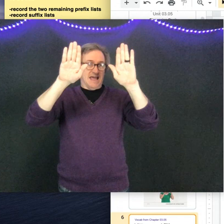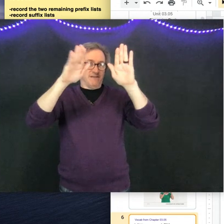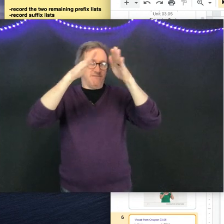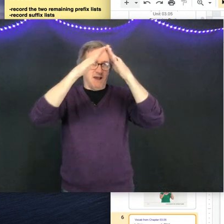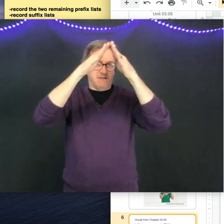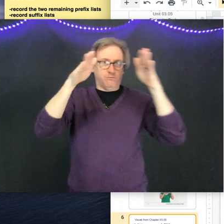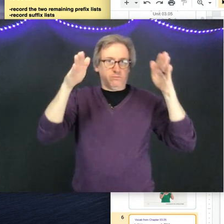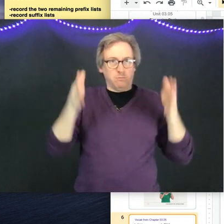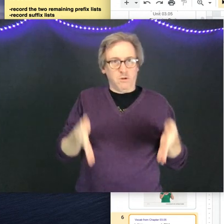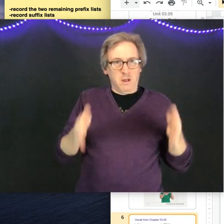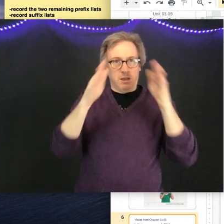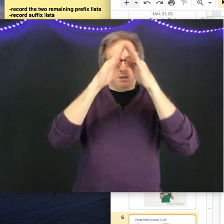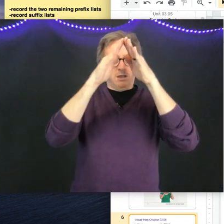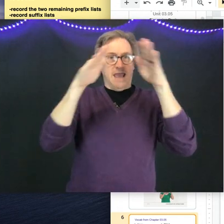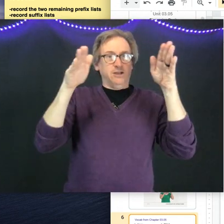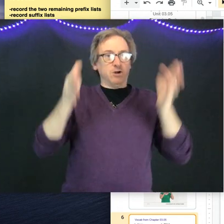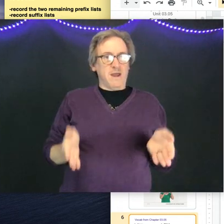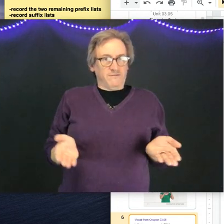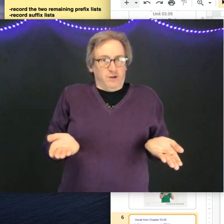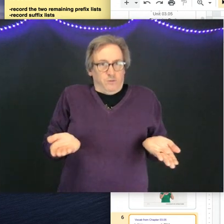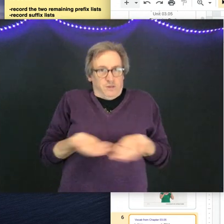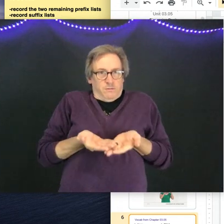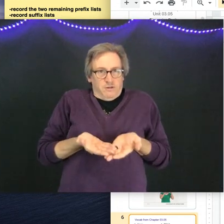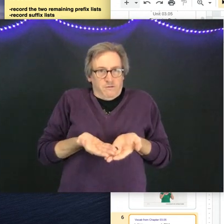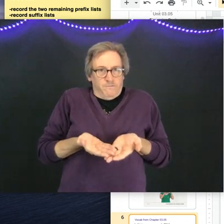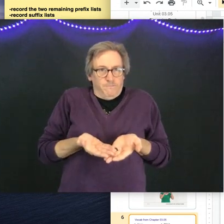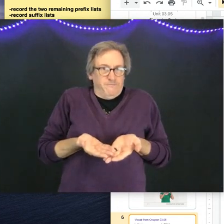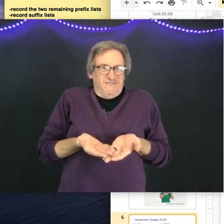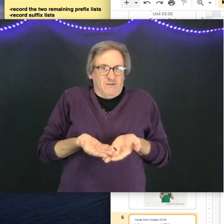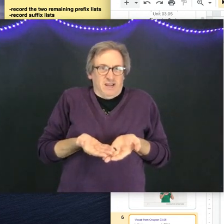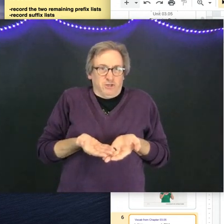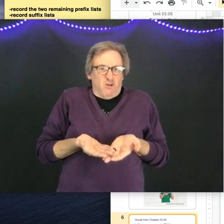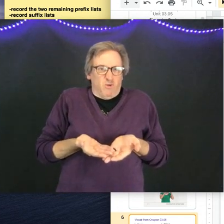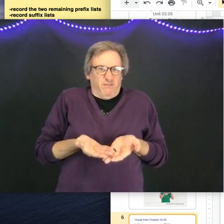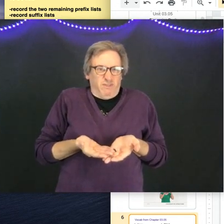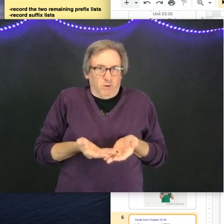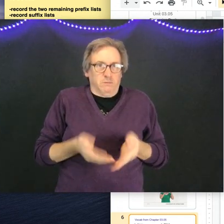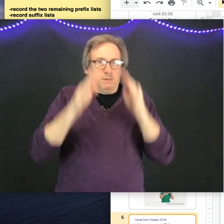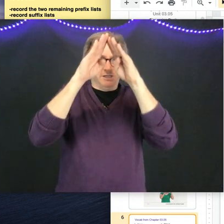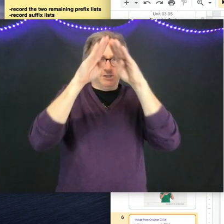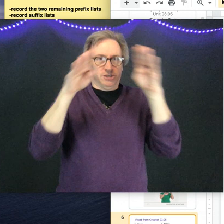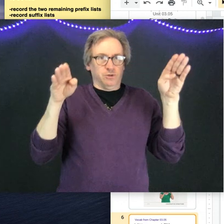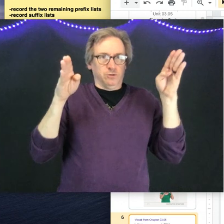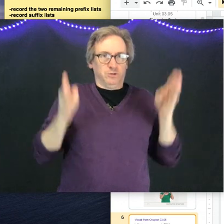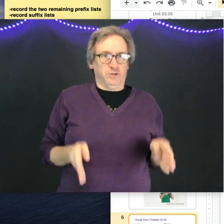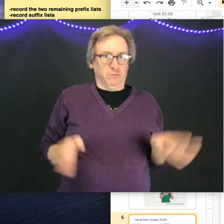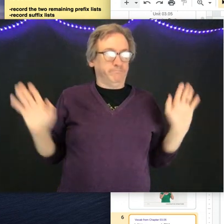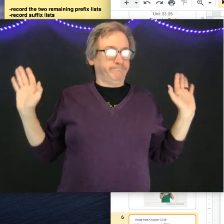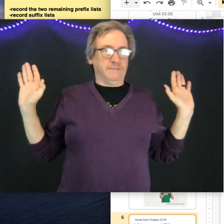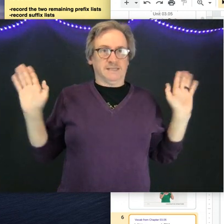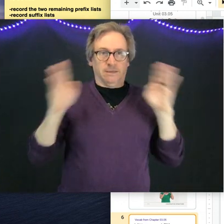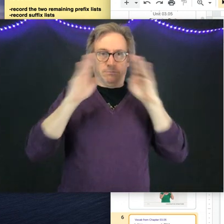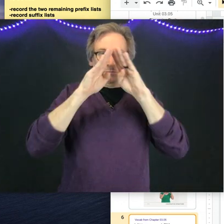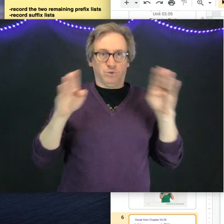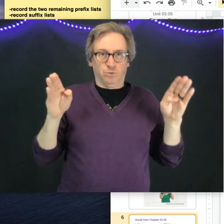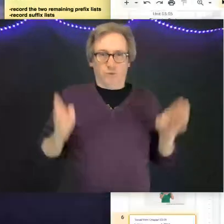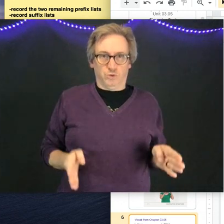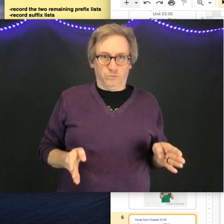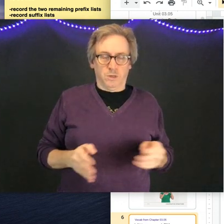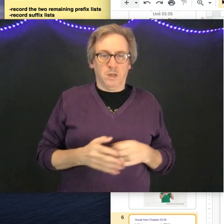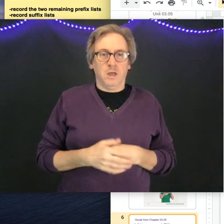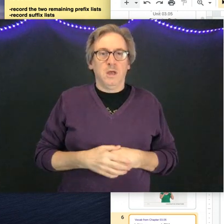flat five. And you don't have to do the foundation or the floor. It's just . That's it.